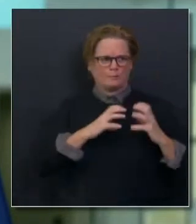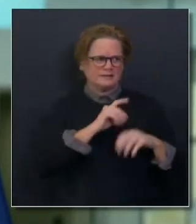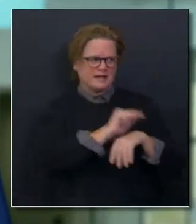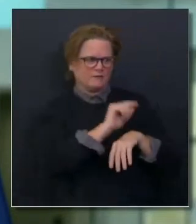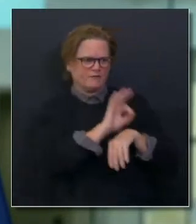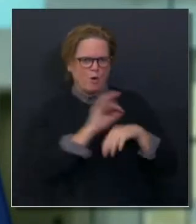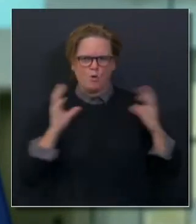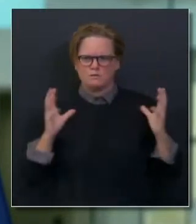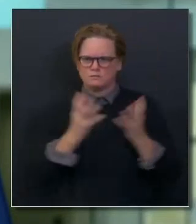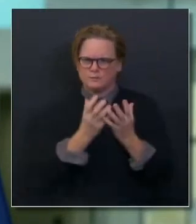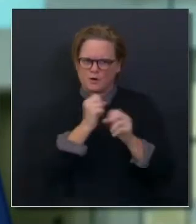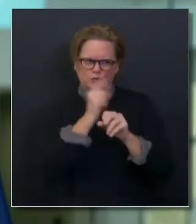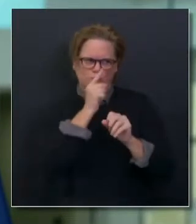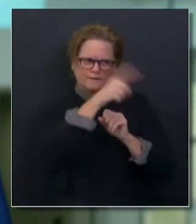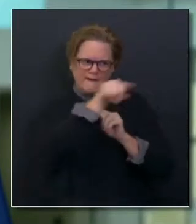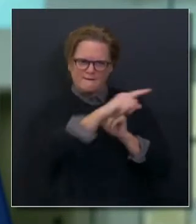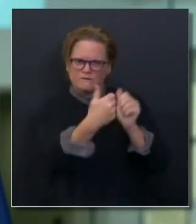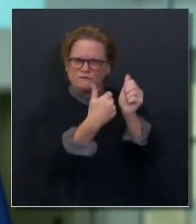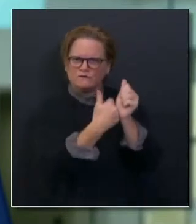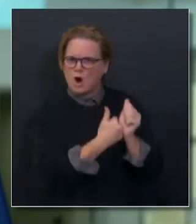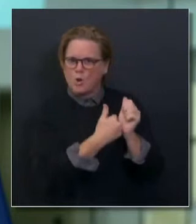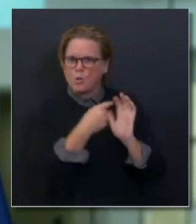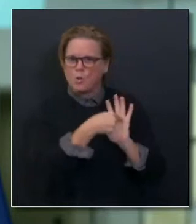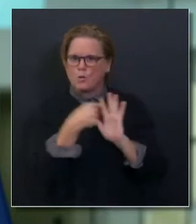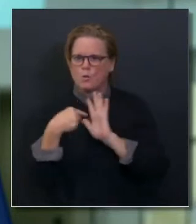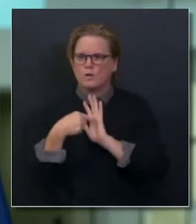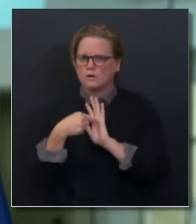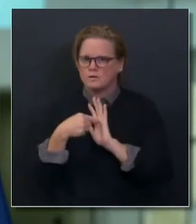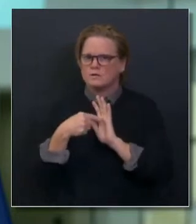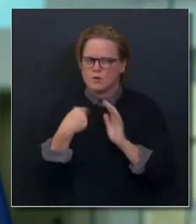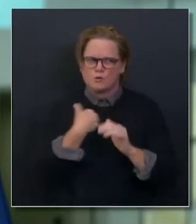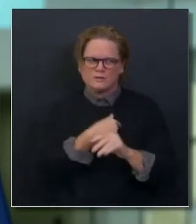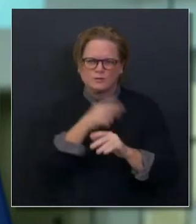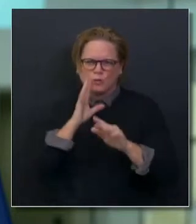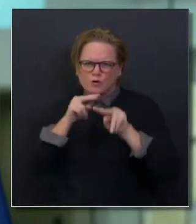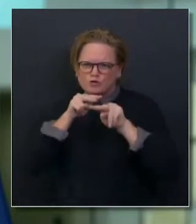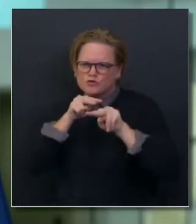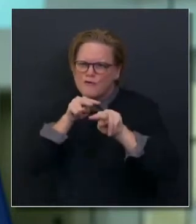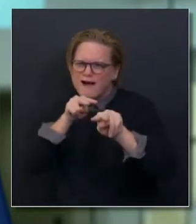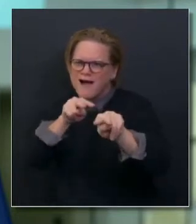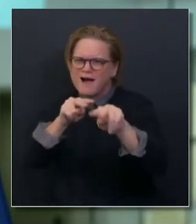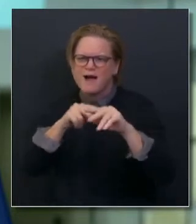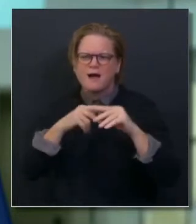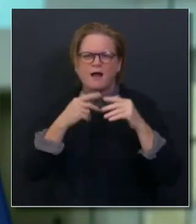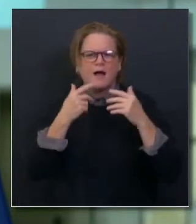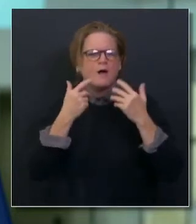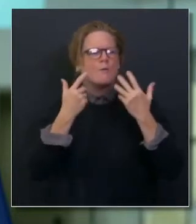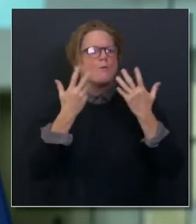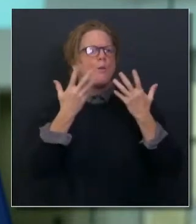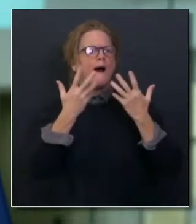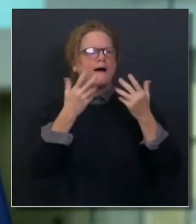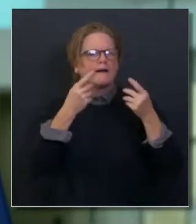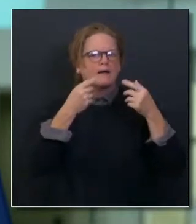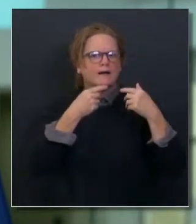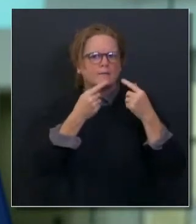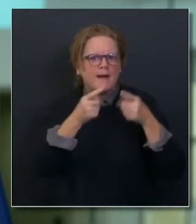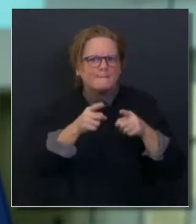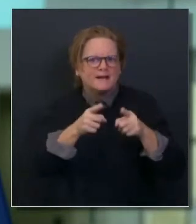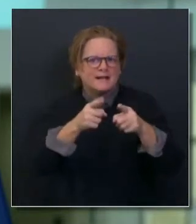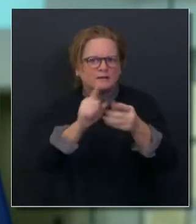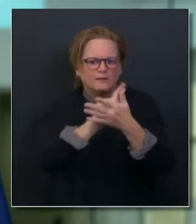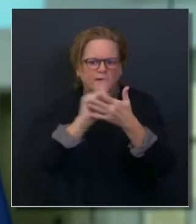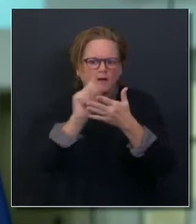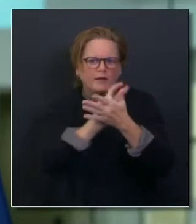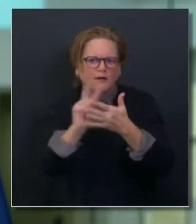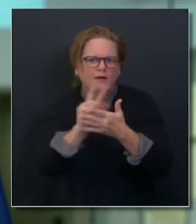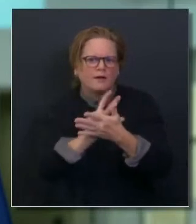we will be working to make sure that we track that from a data perspective, that we can share it in a very transparent way, and that if we